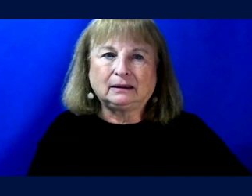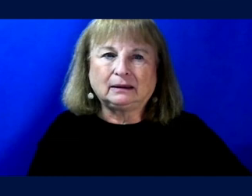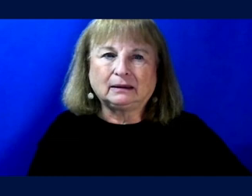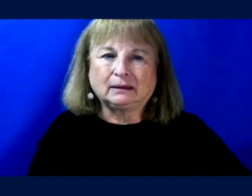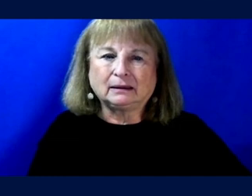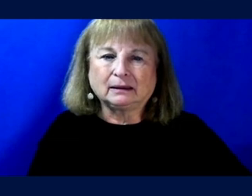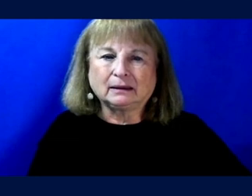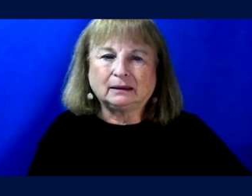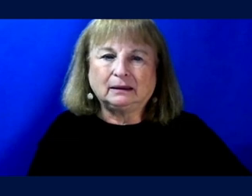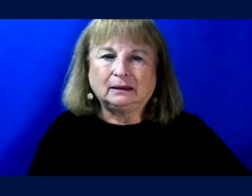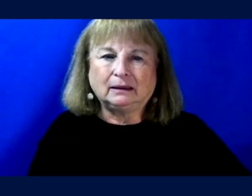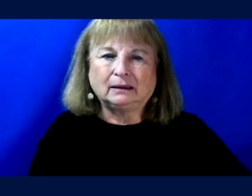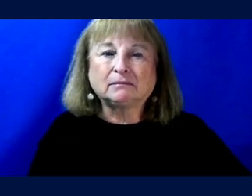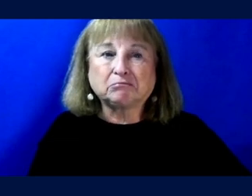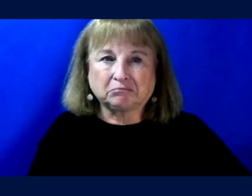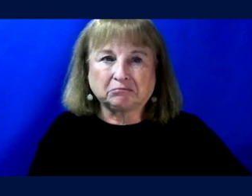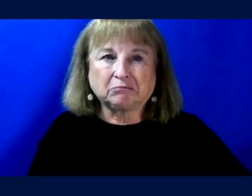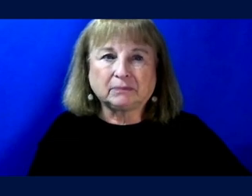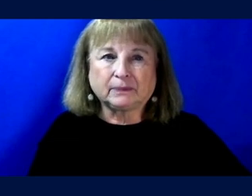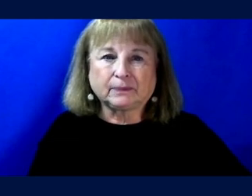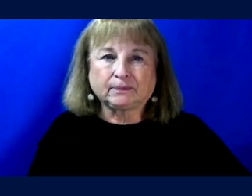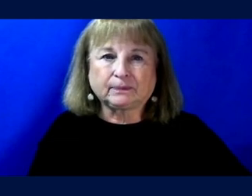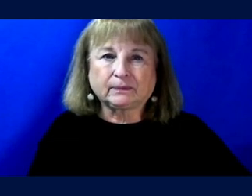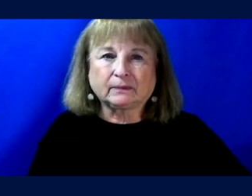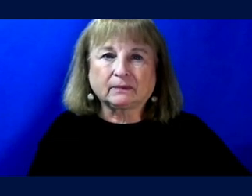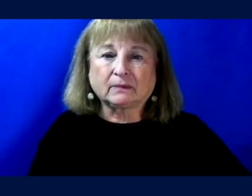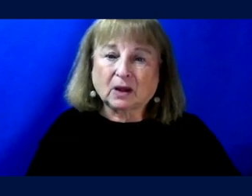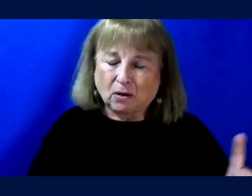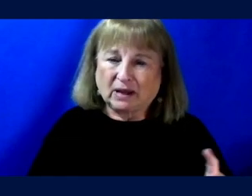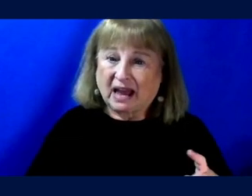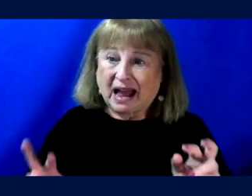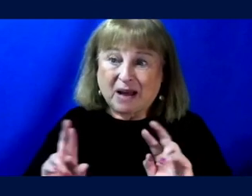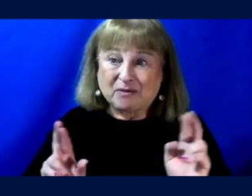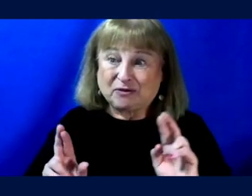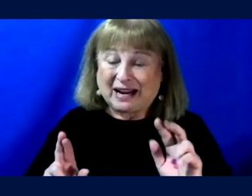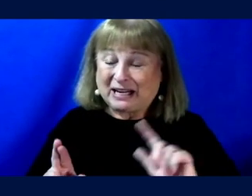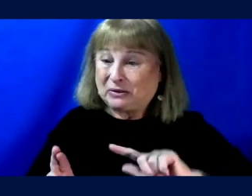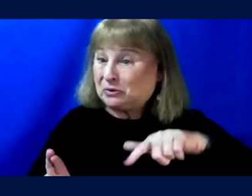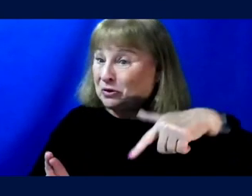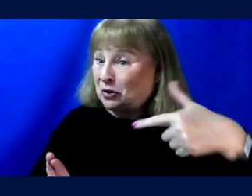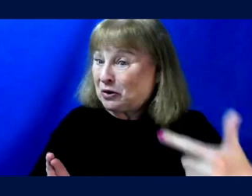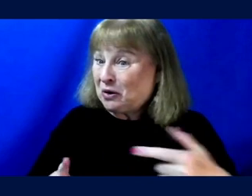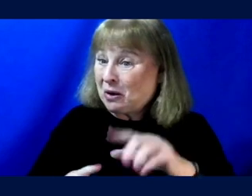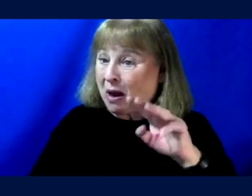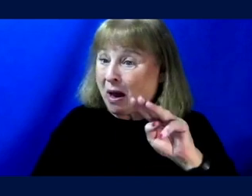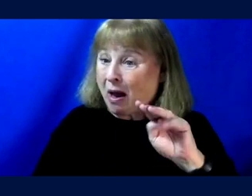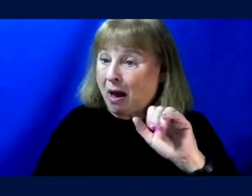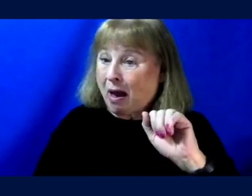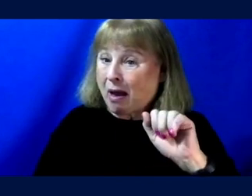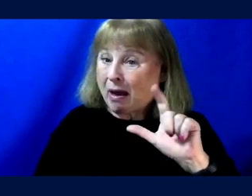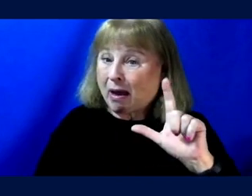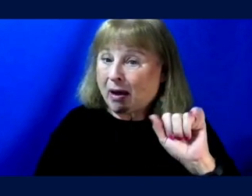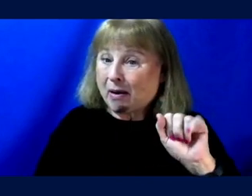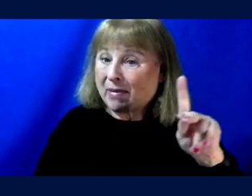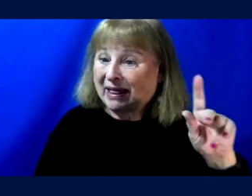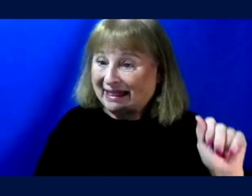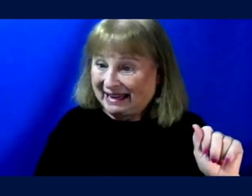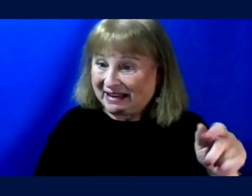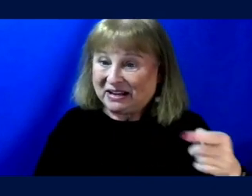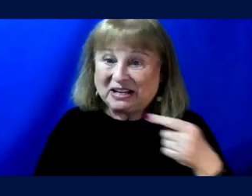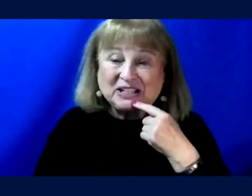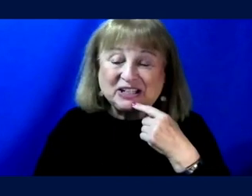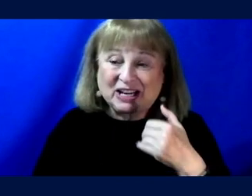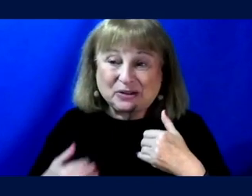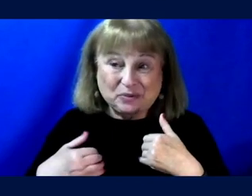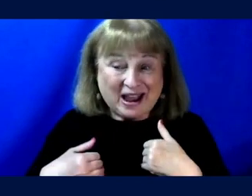Okay. I'm imminently about to turn it over to Malika because she tells me that we have